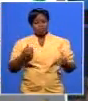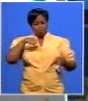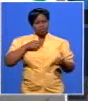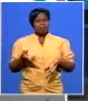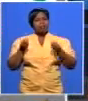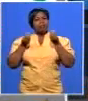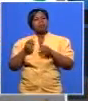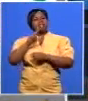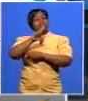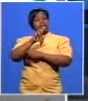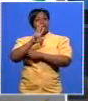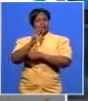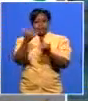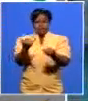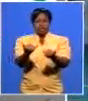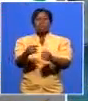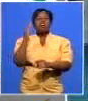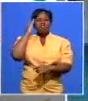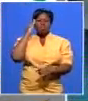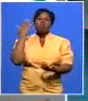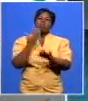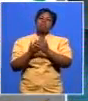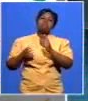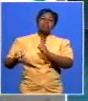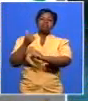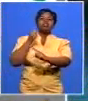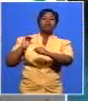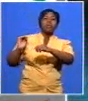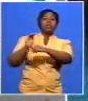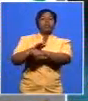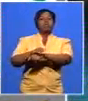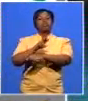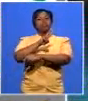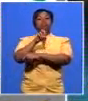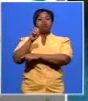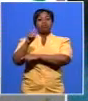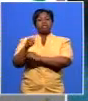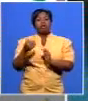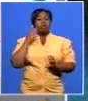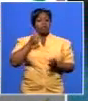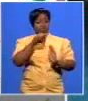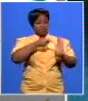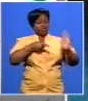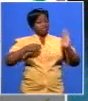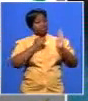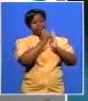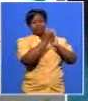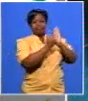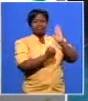past the 200 mark and to me that's what is important and when that map is rolled out it becomes just green